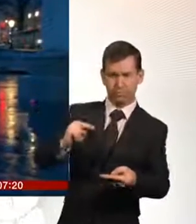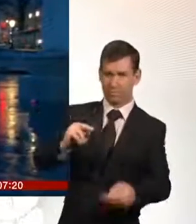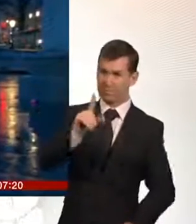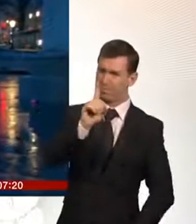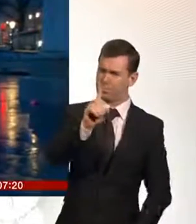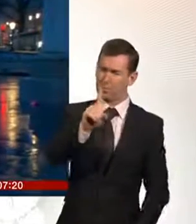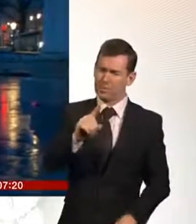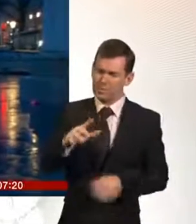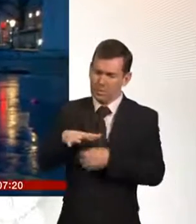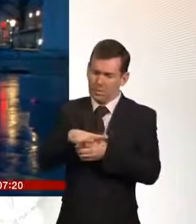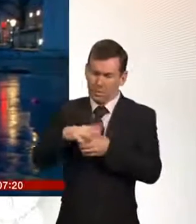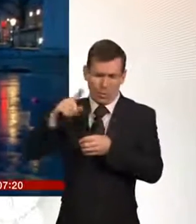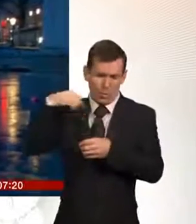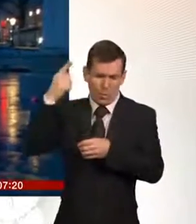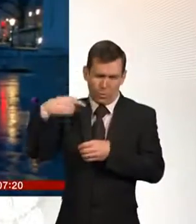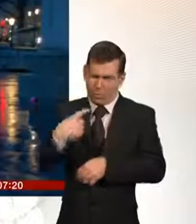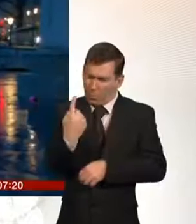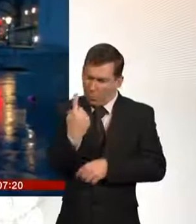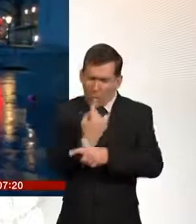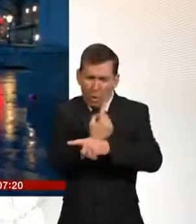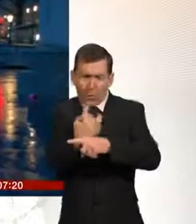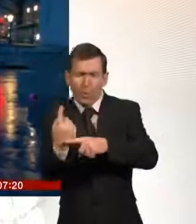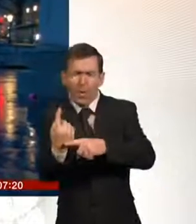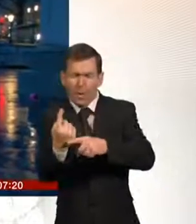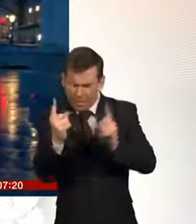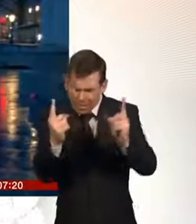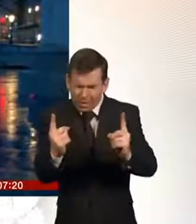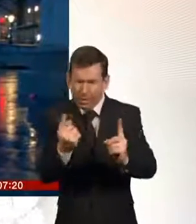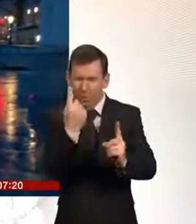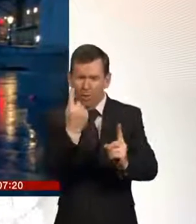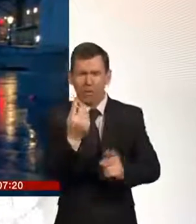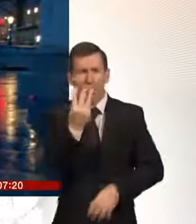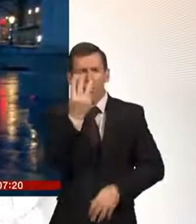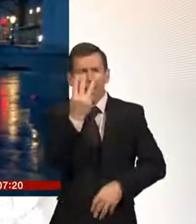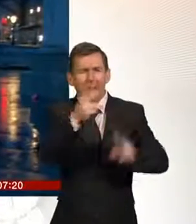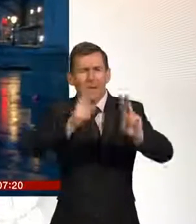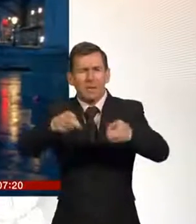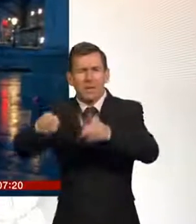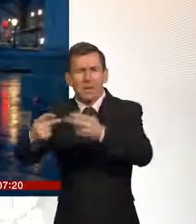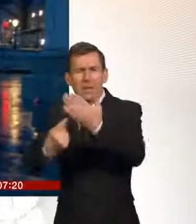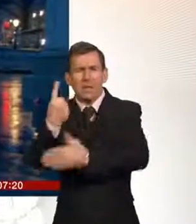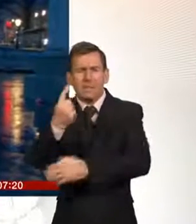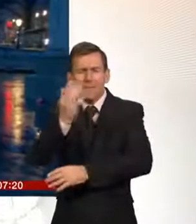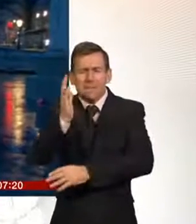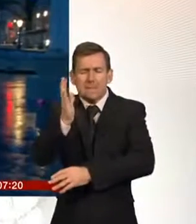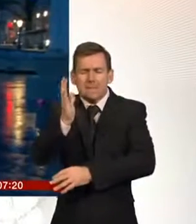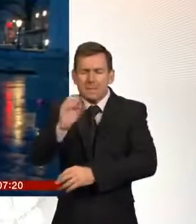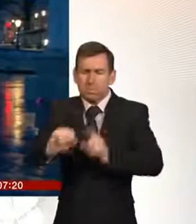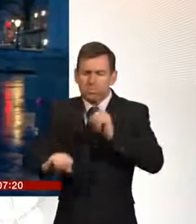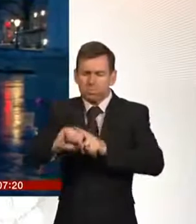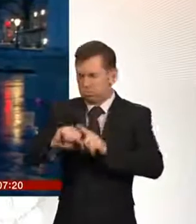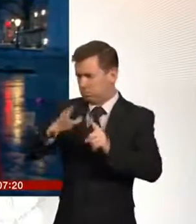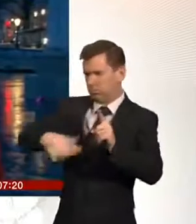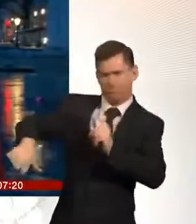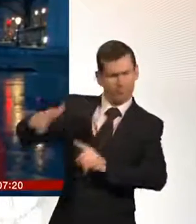in the space of just one week this week has really hit home with people and that's renewed calls for further investment in infrastructure and